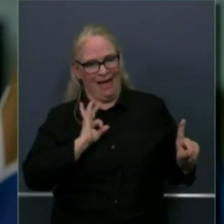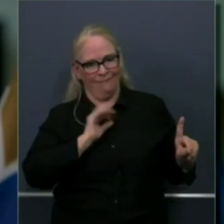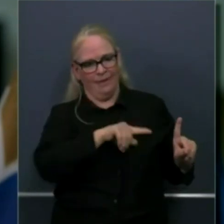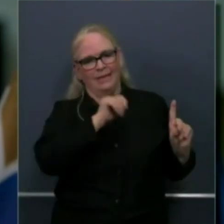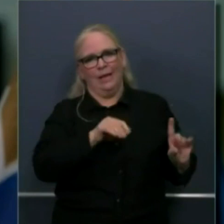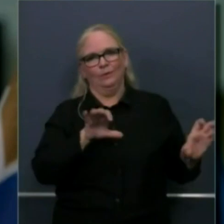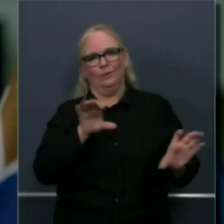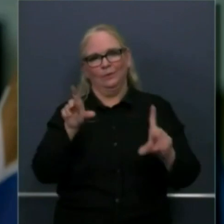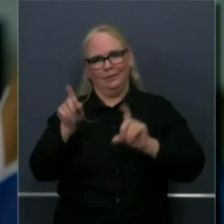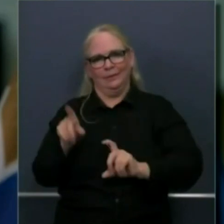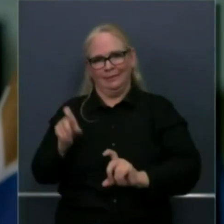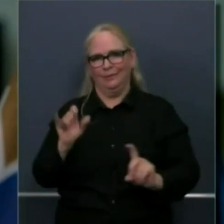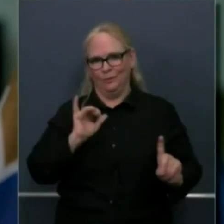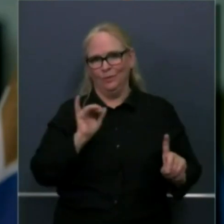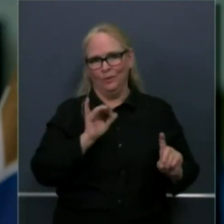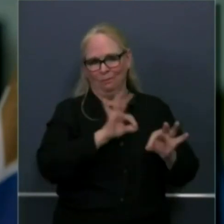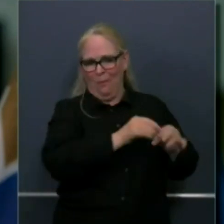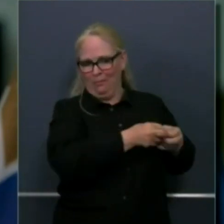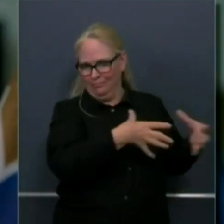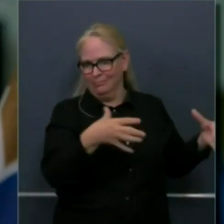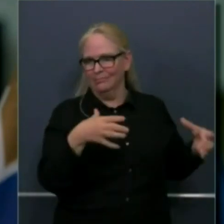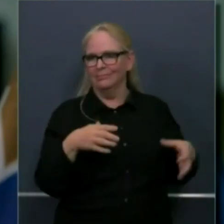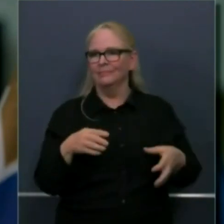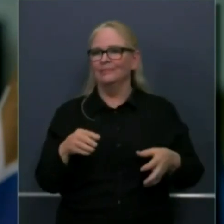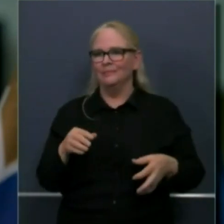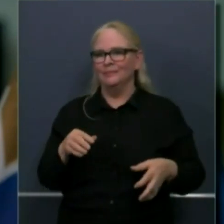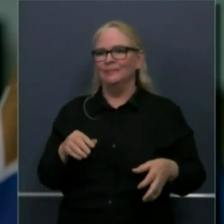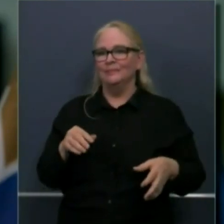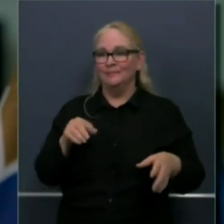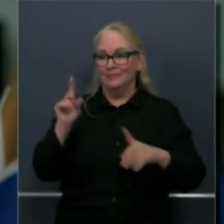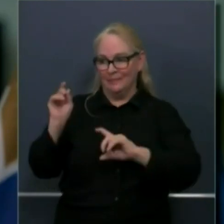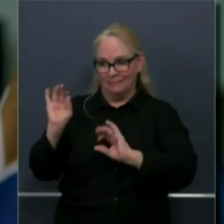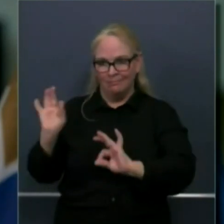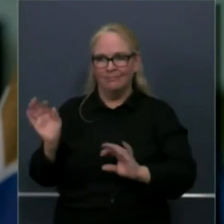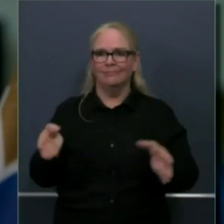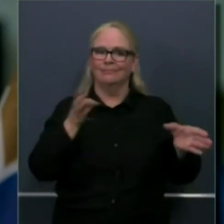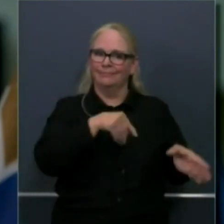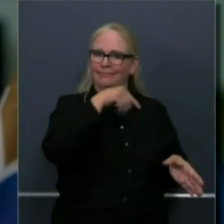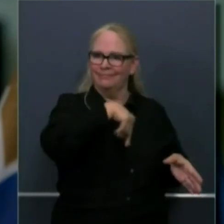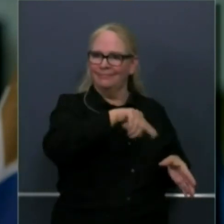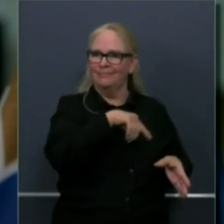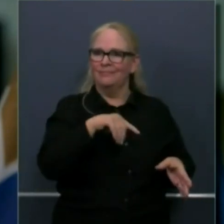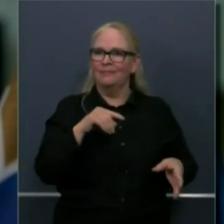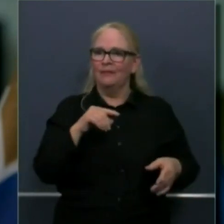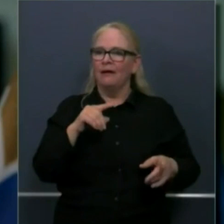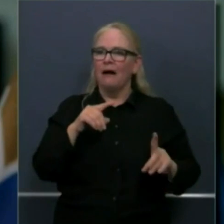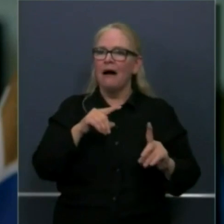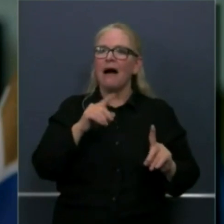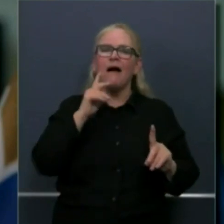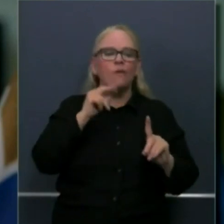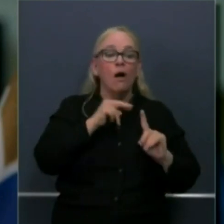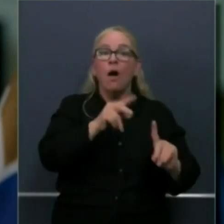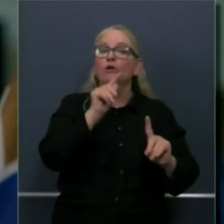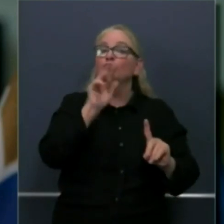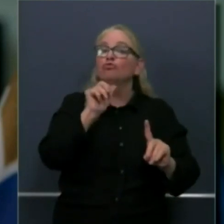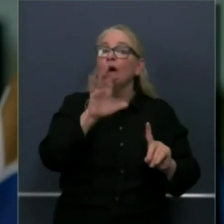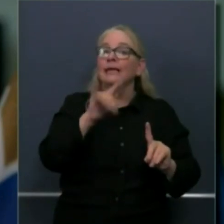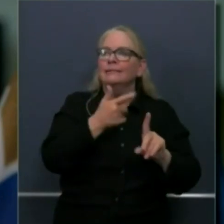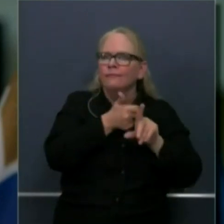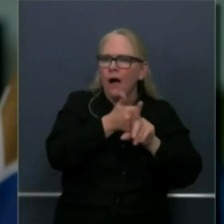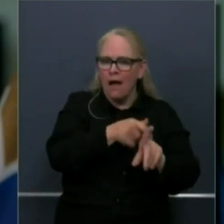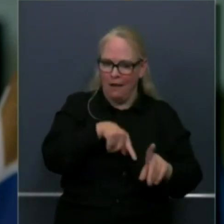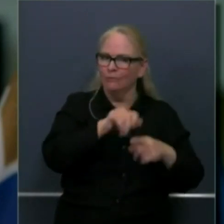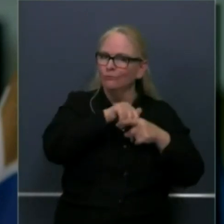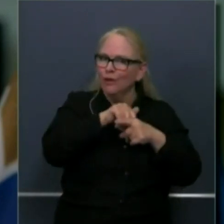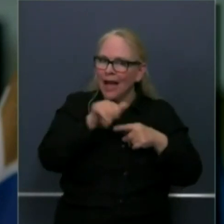partnership two-way conversation uh with our team our staff your team your staff we're taxpayers all of us uh